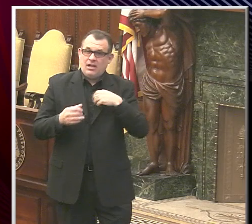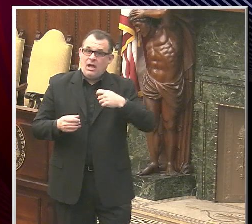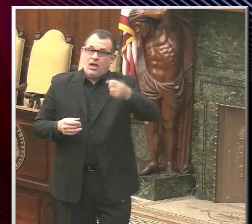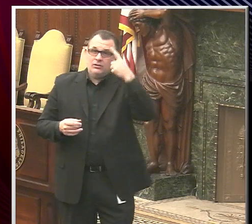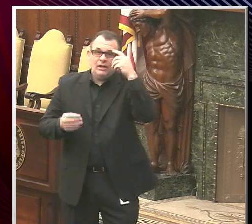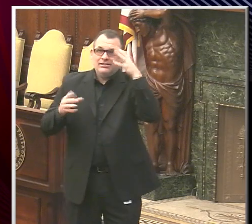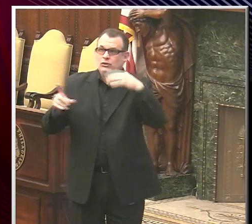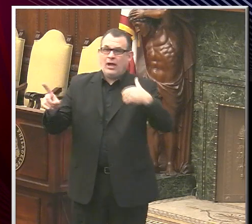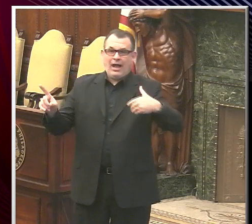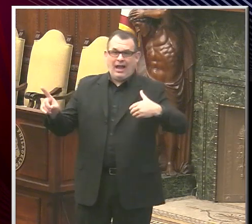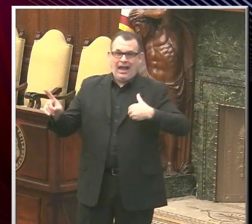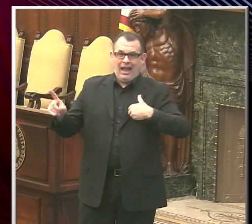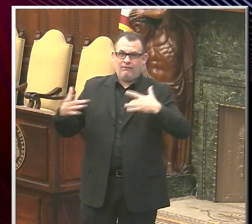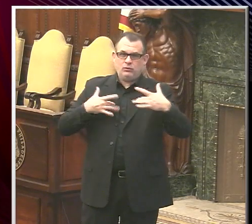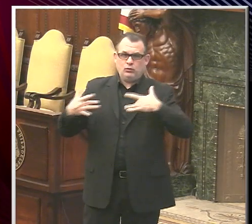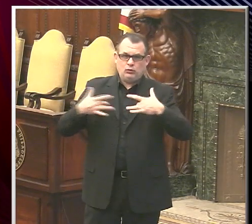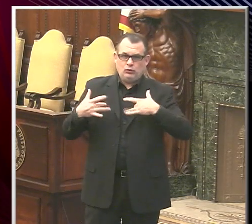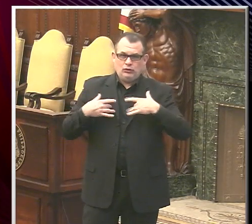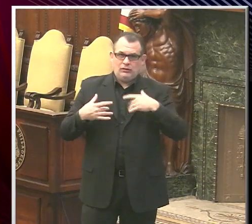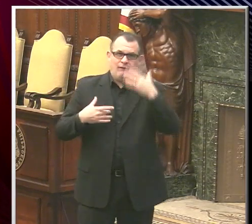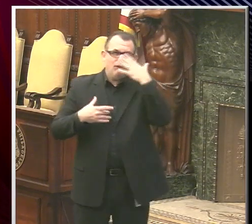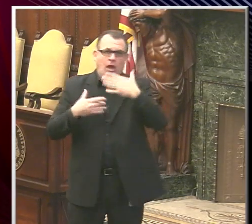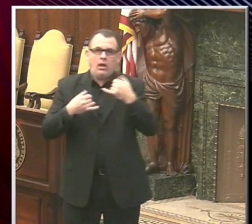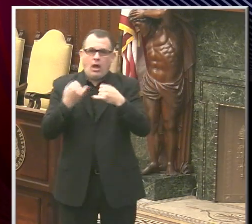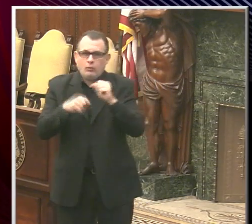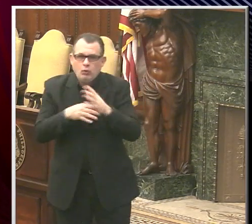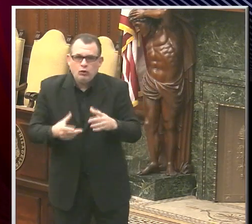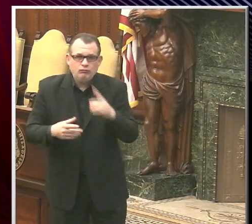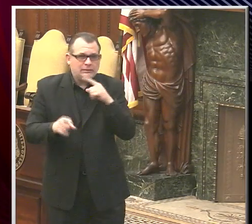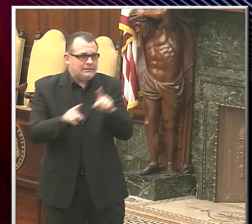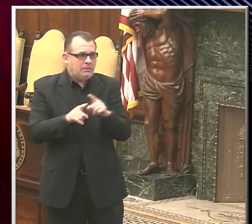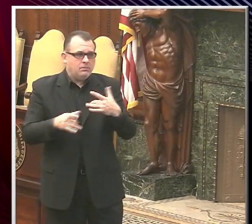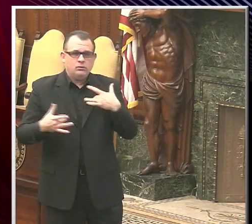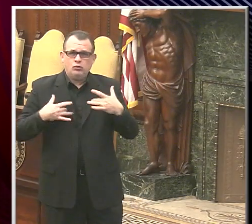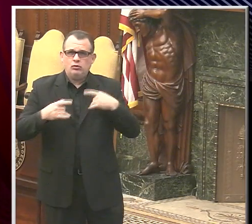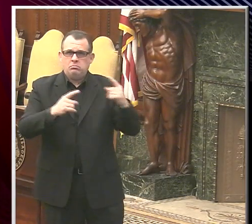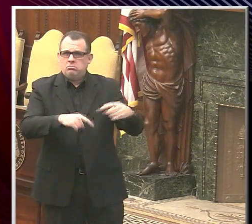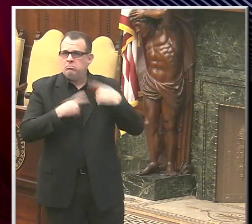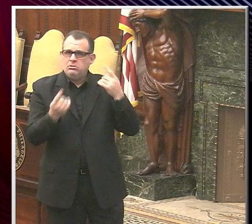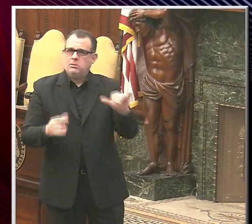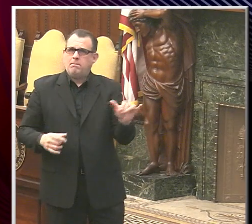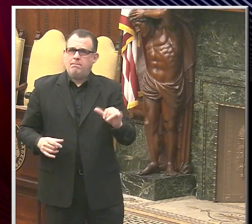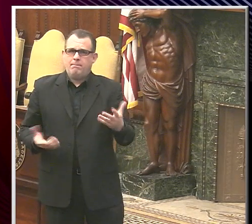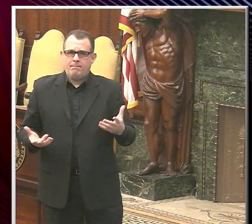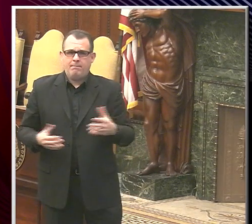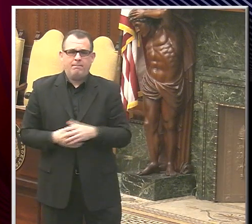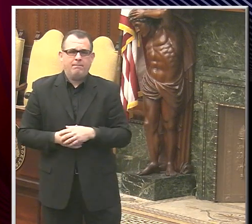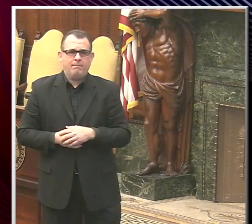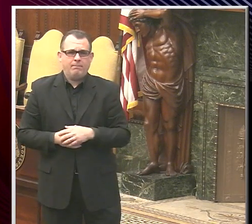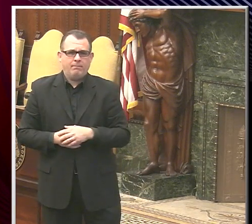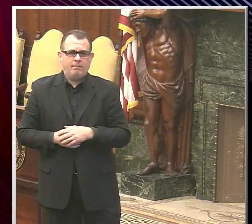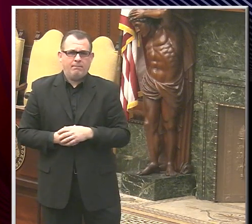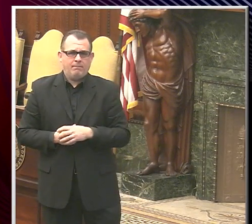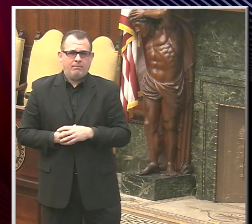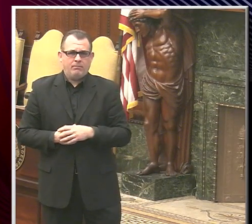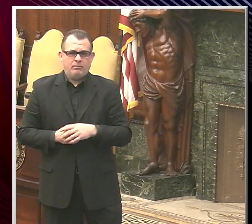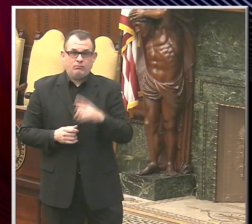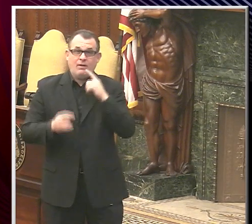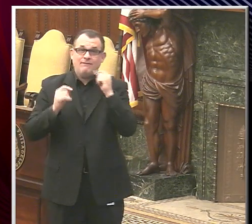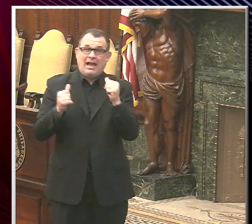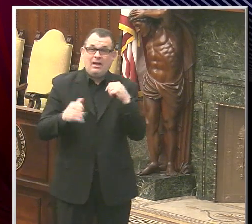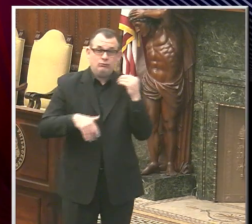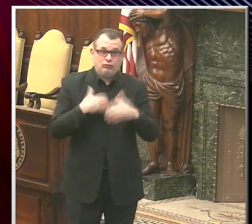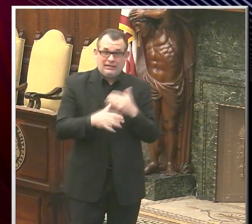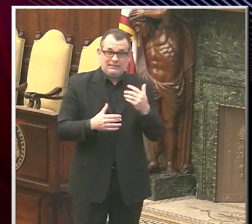everybody has. Frontline workers have been having this concern since, you know, back in March of 2020. So we want to move quickly with CHOP